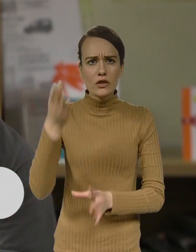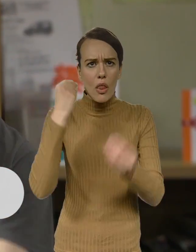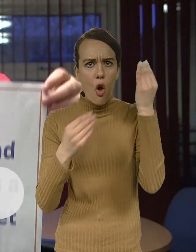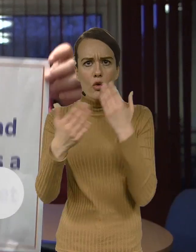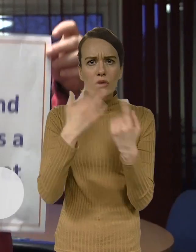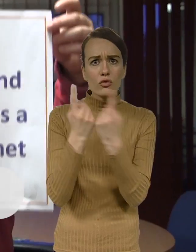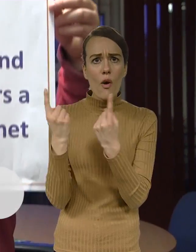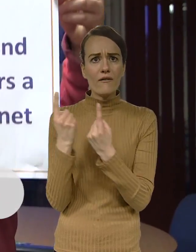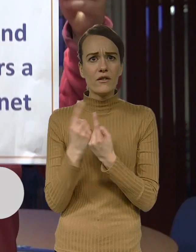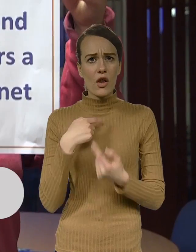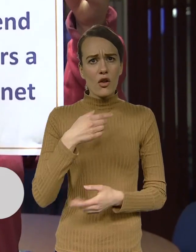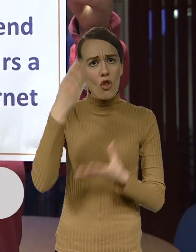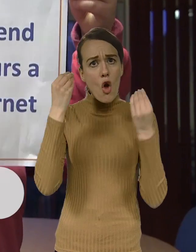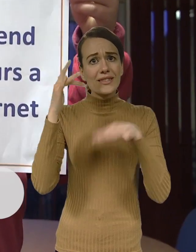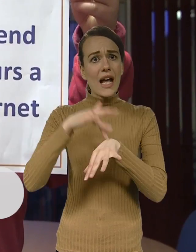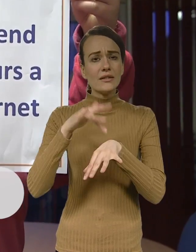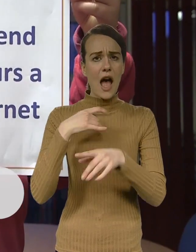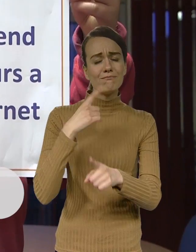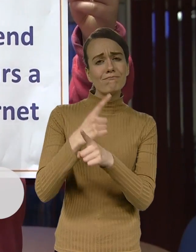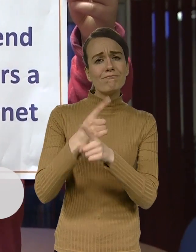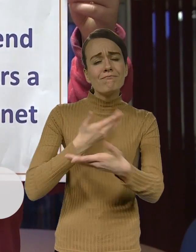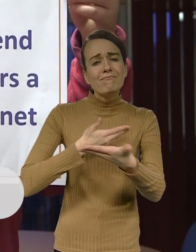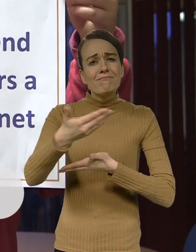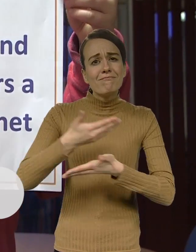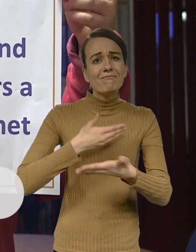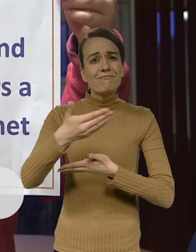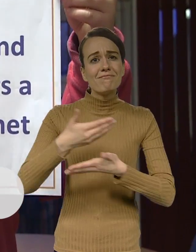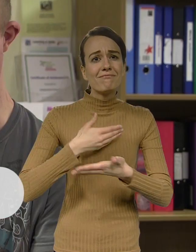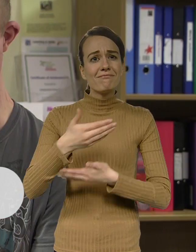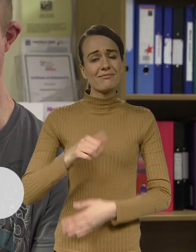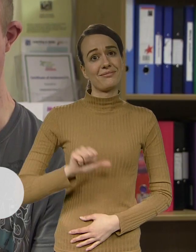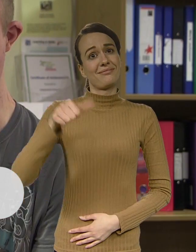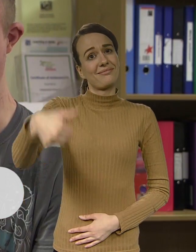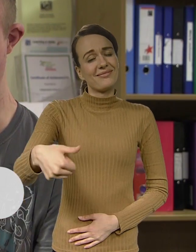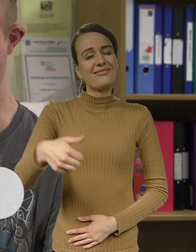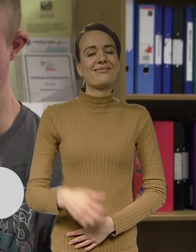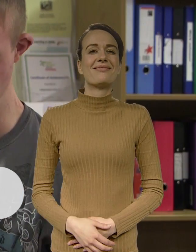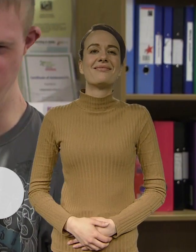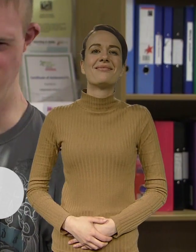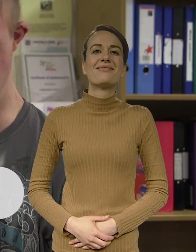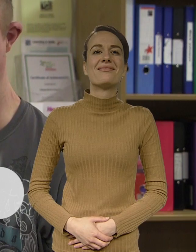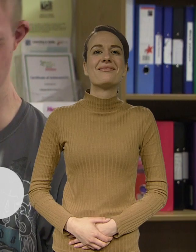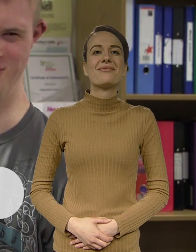new stuff. And sometimes I'm back to the center, sometimes I'm back to the center and talk to them about next steps.